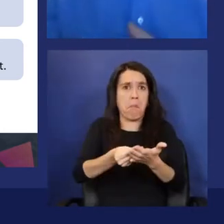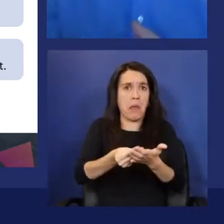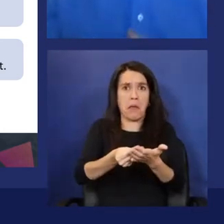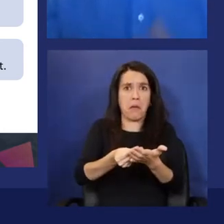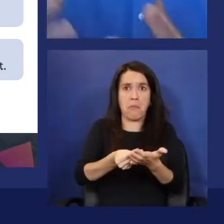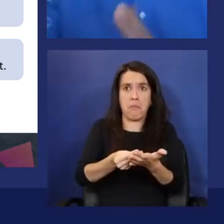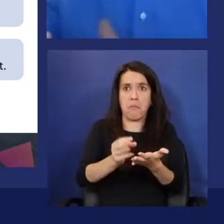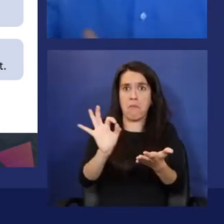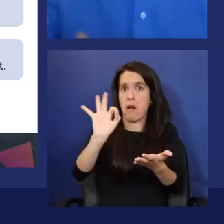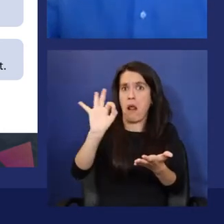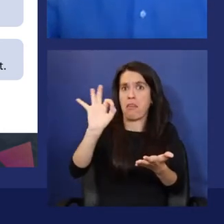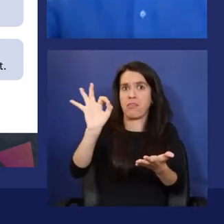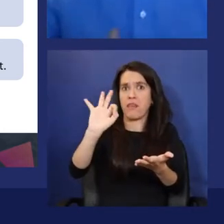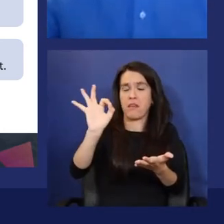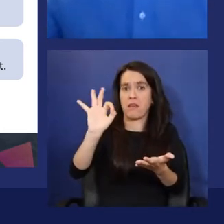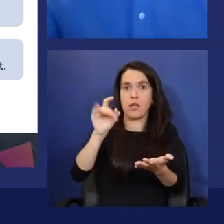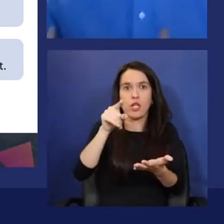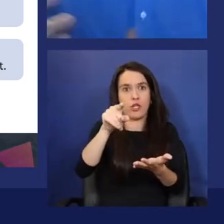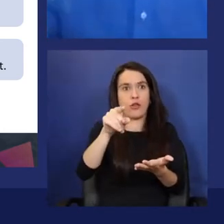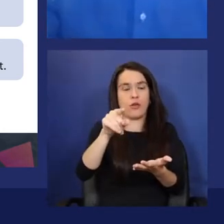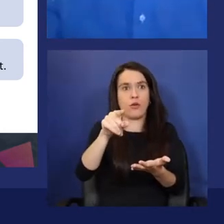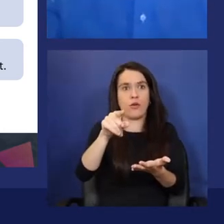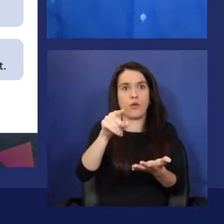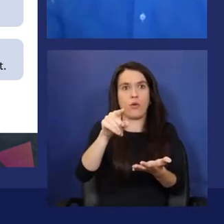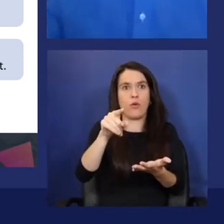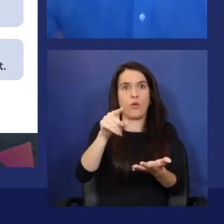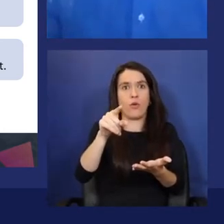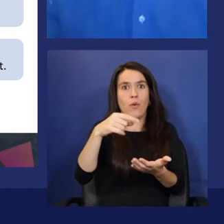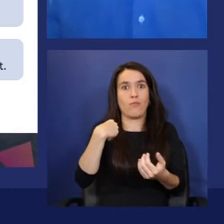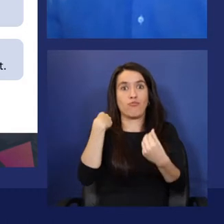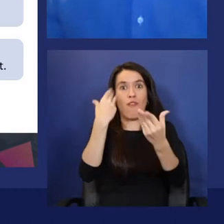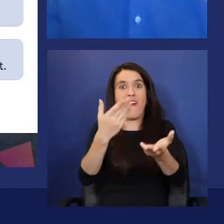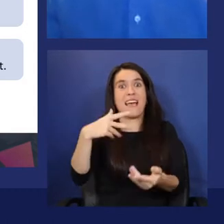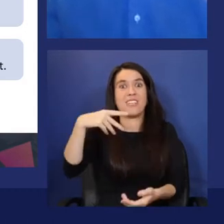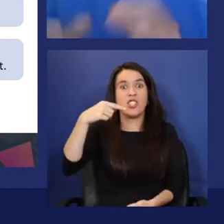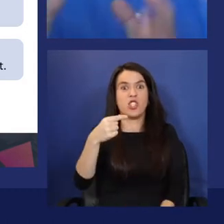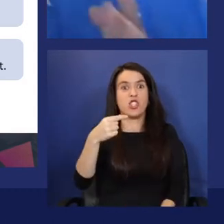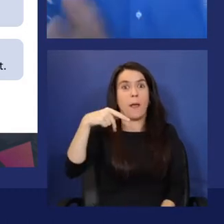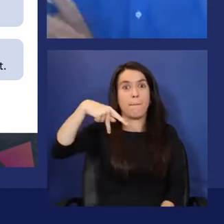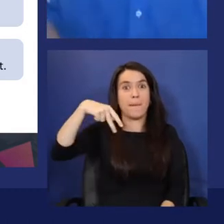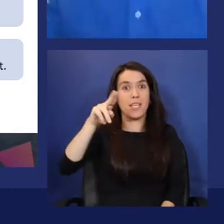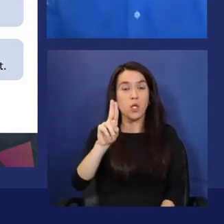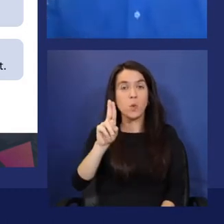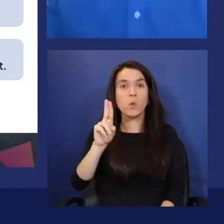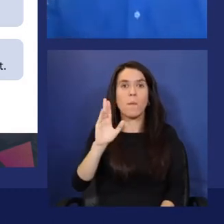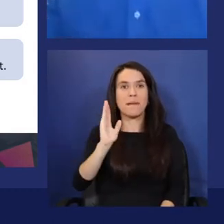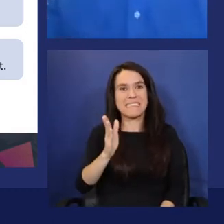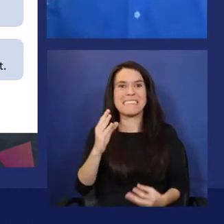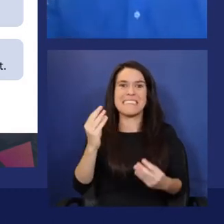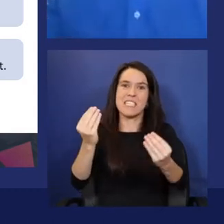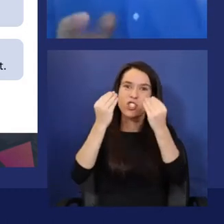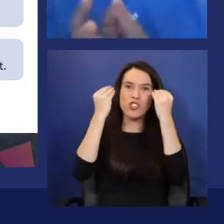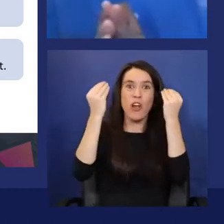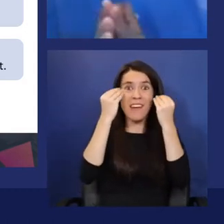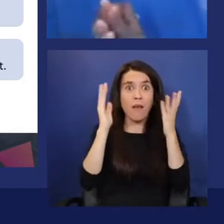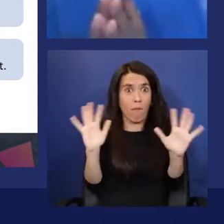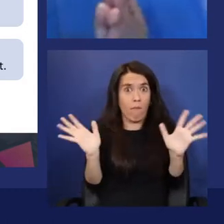because you don't have to provision GPUs and do any sort of training. It's already been done for you.